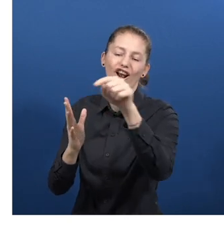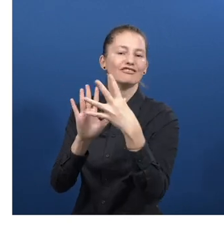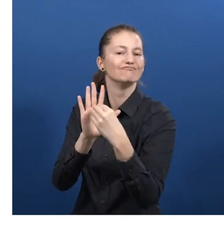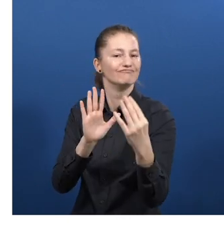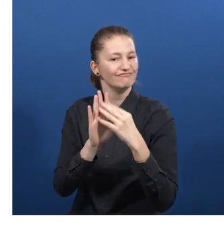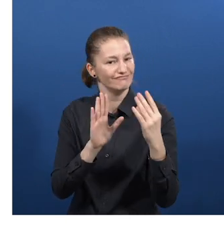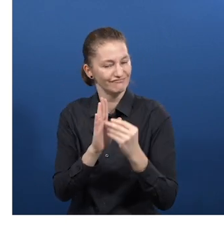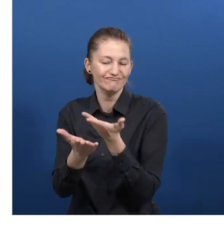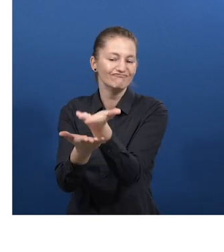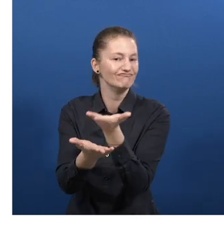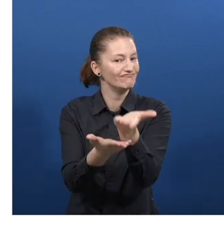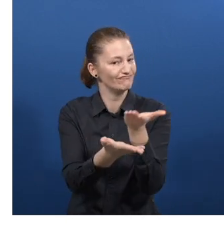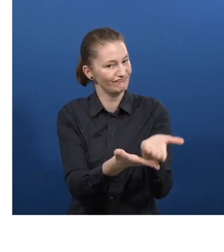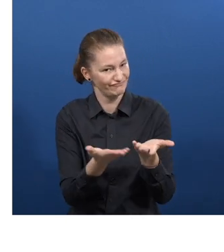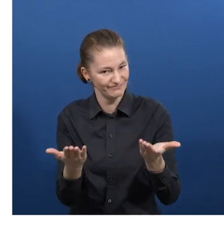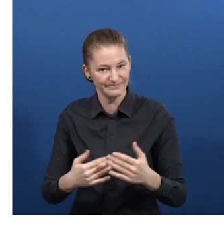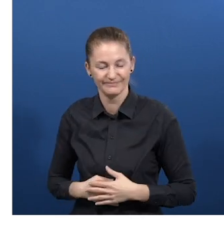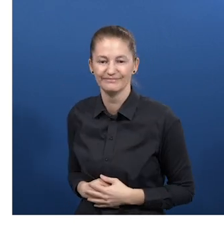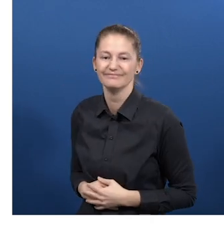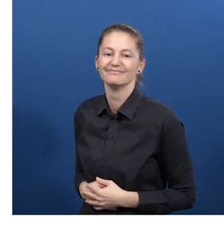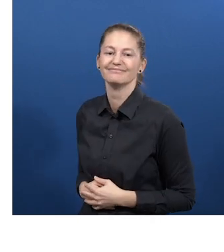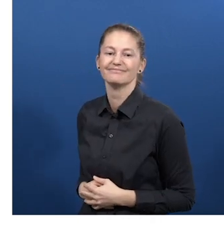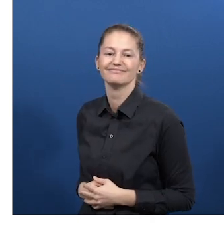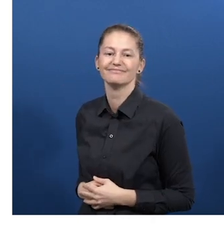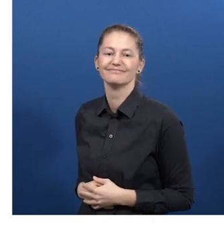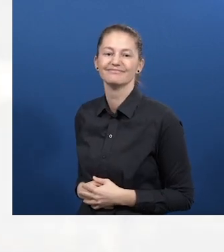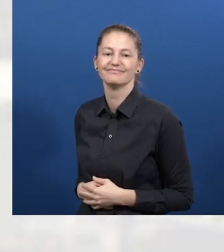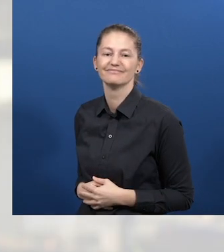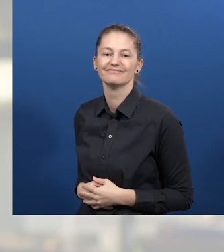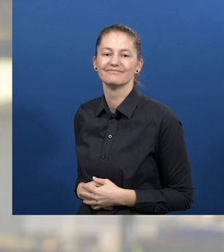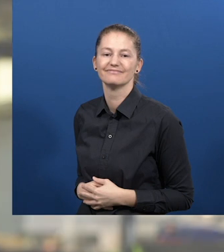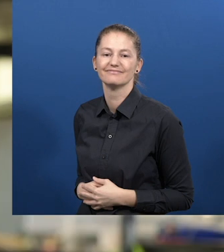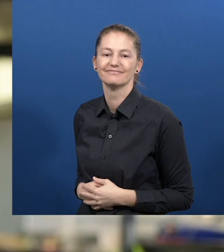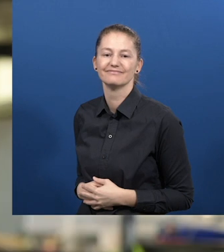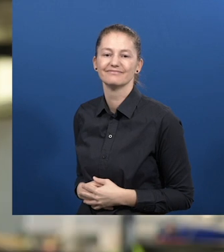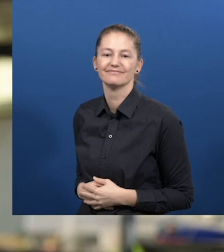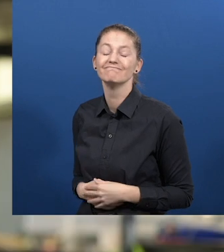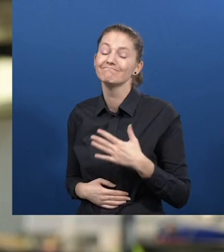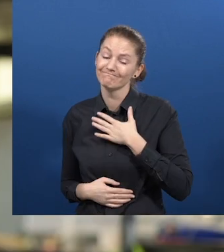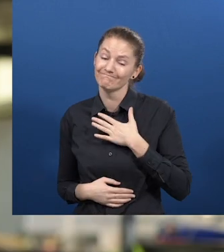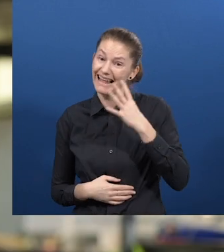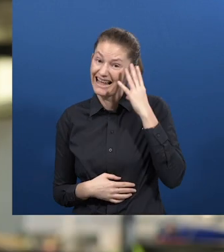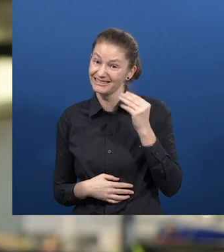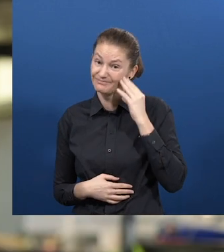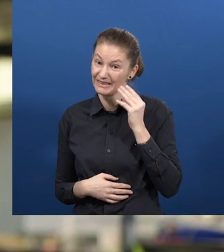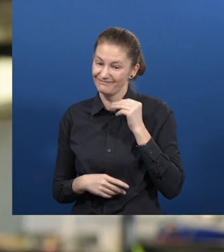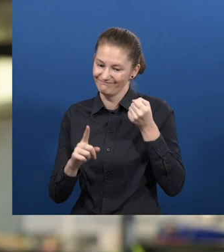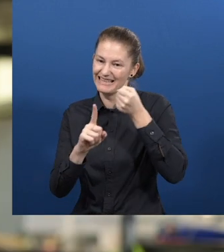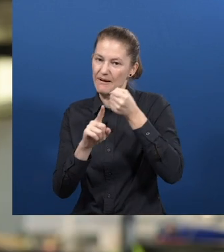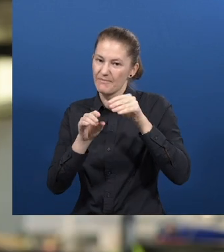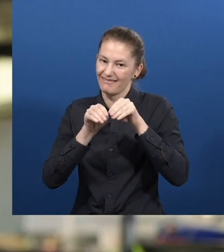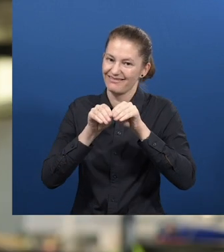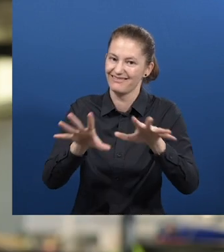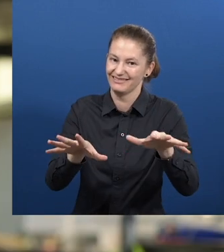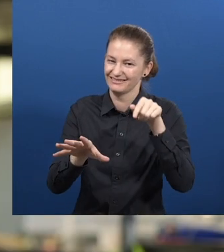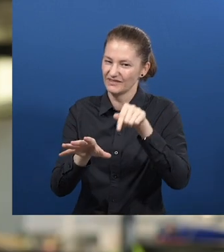Impact Transfer Program is enlightening. Gary Hopkins My experience with Impact Transfer is that it has required